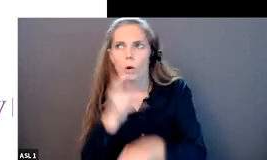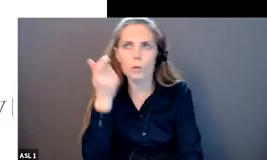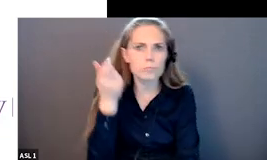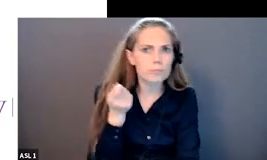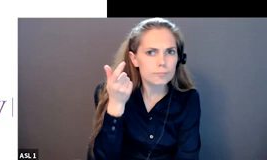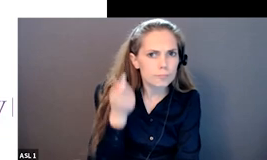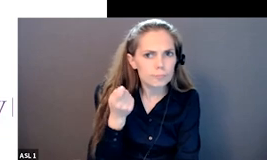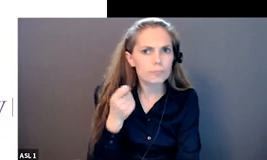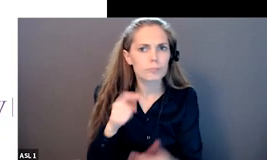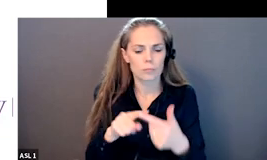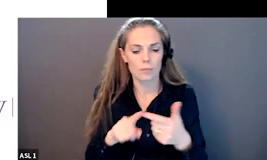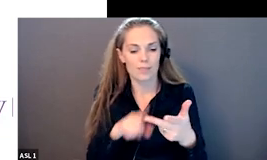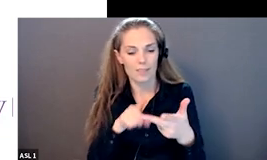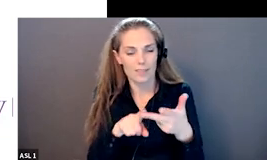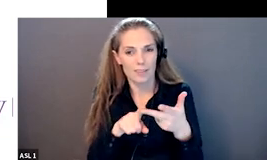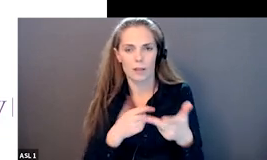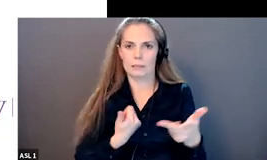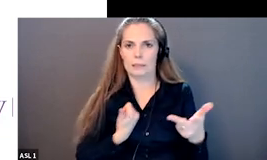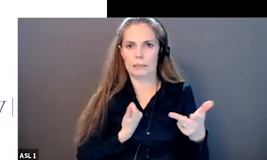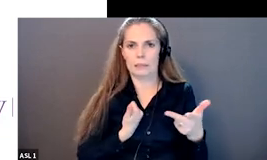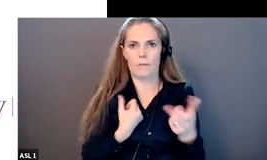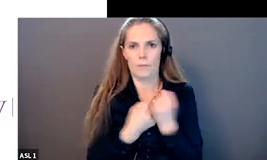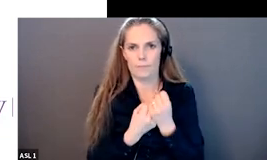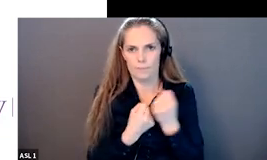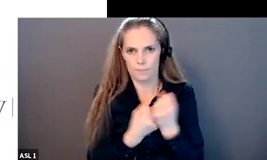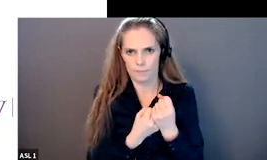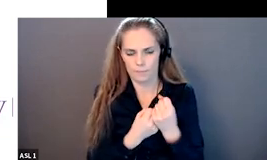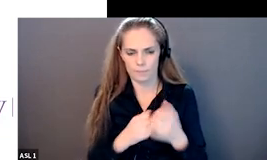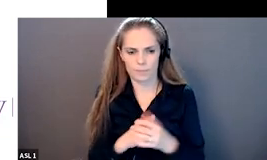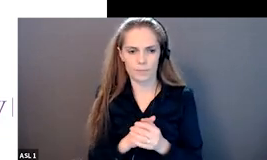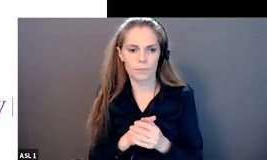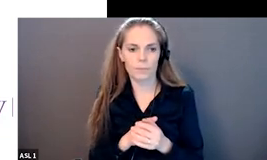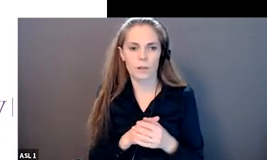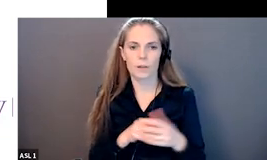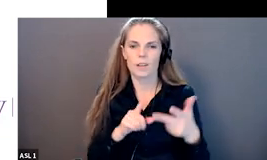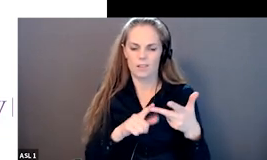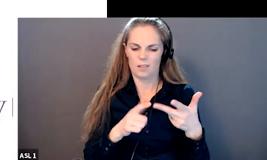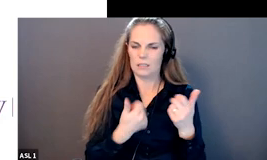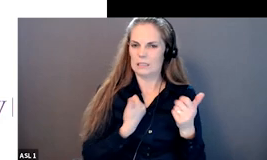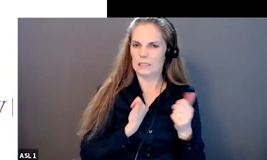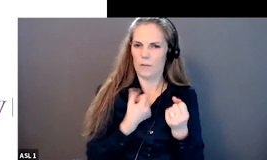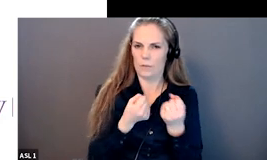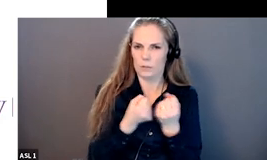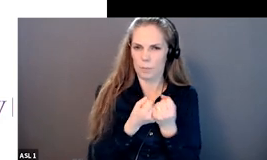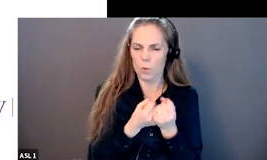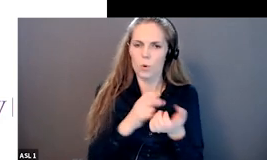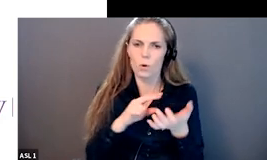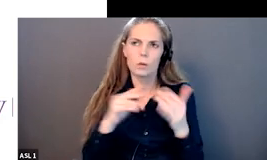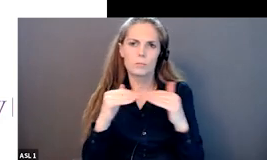and in this case we'll be talking about self-support through self-advocacy thank you